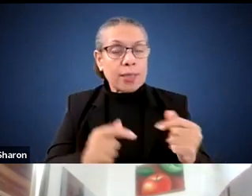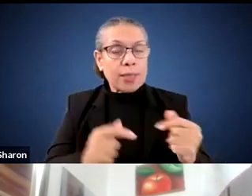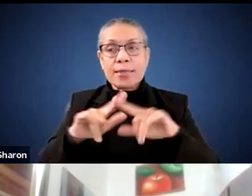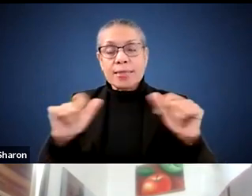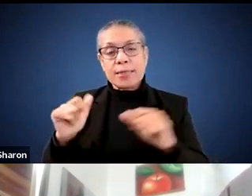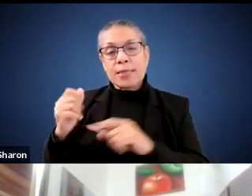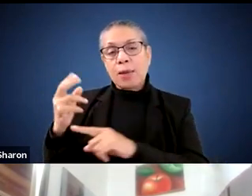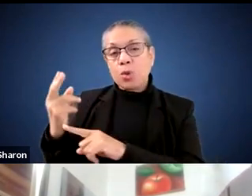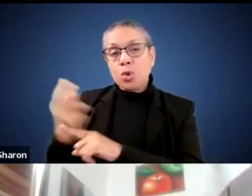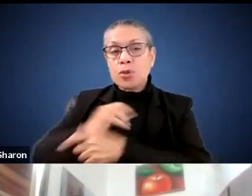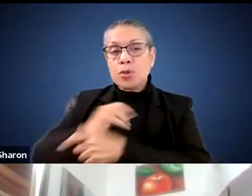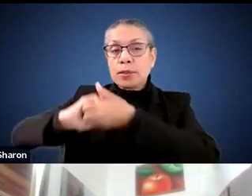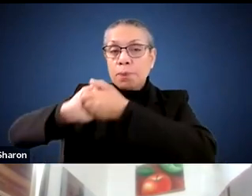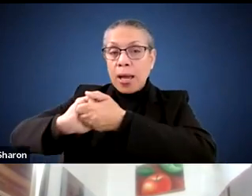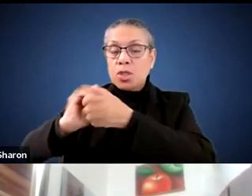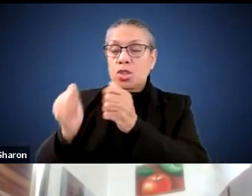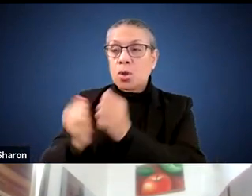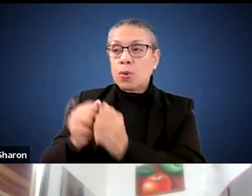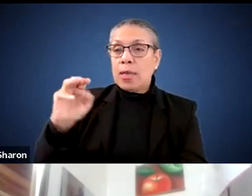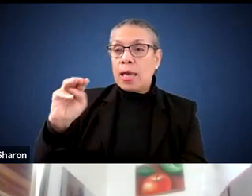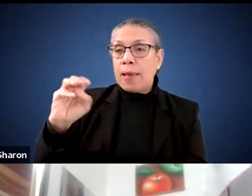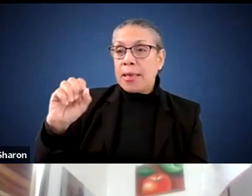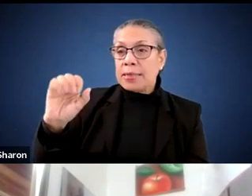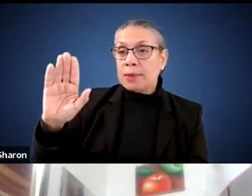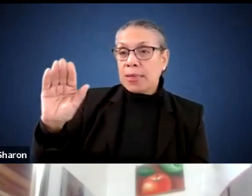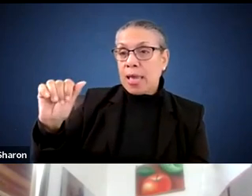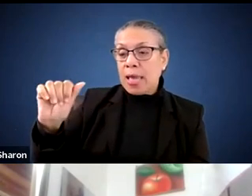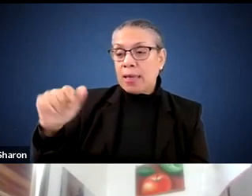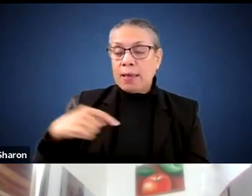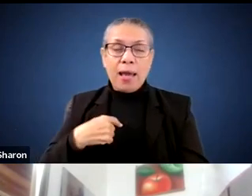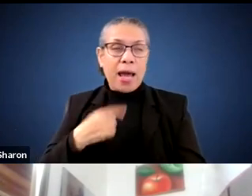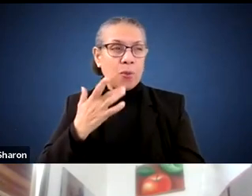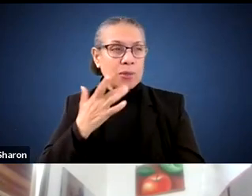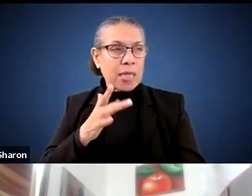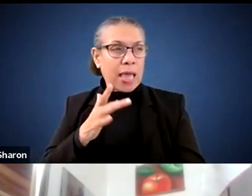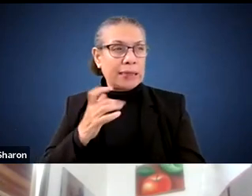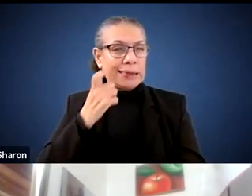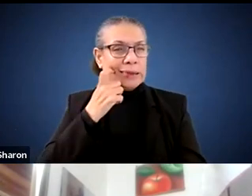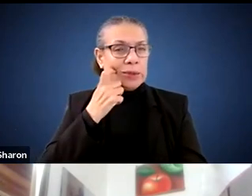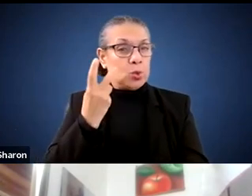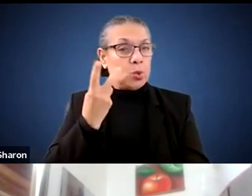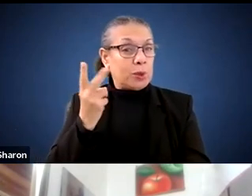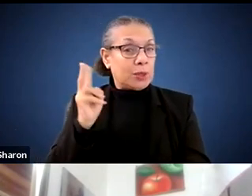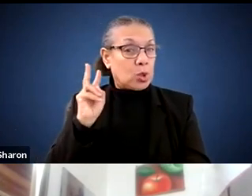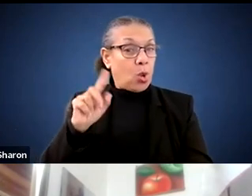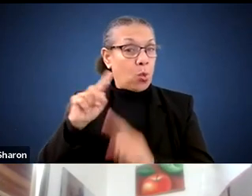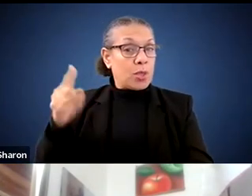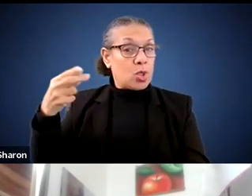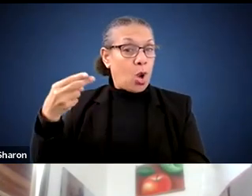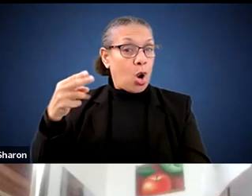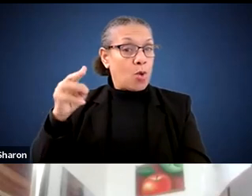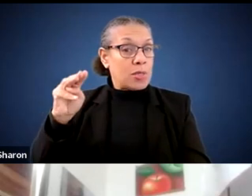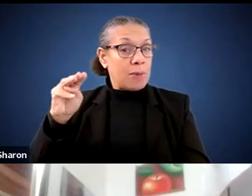MSBA partnership. Um, I was lucky. I think it was two weeks ago to visit the Horace Mann school, um,